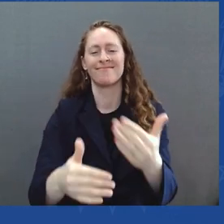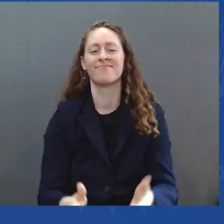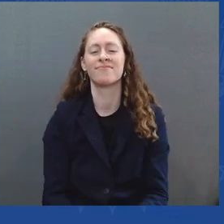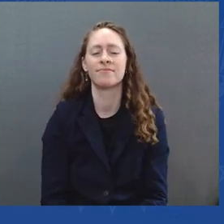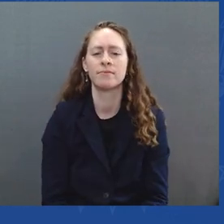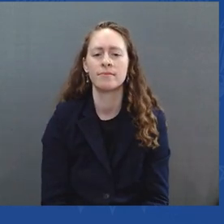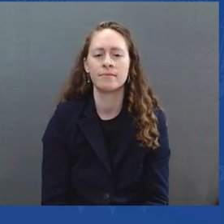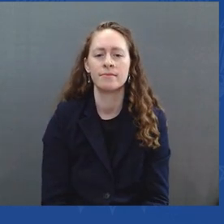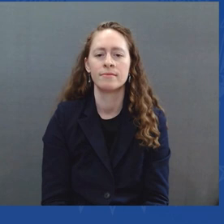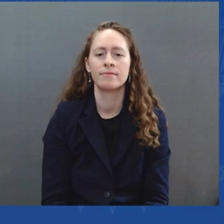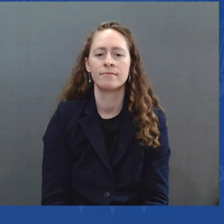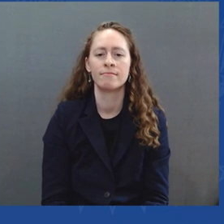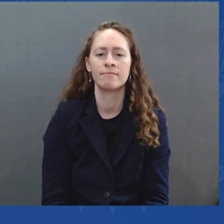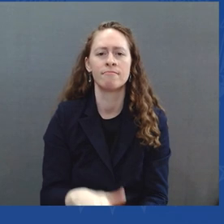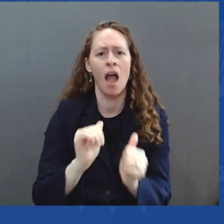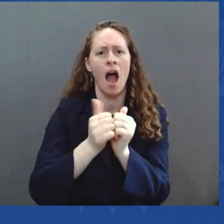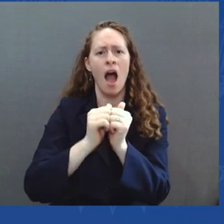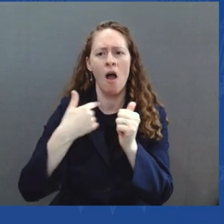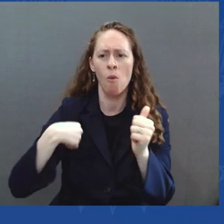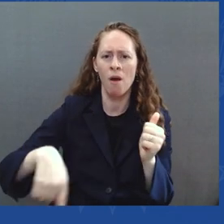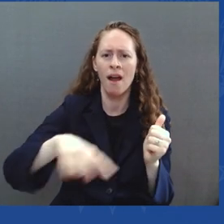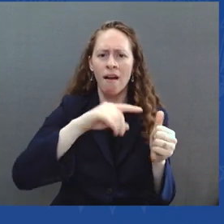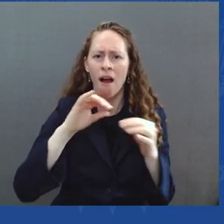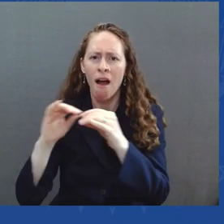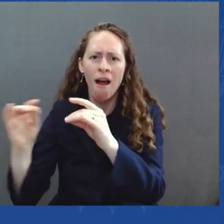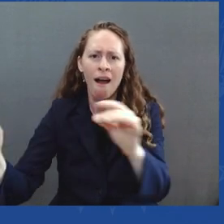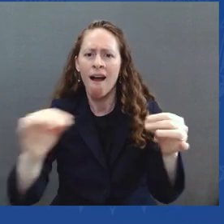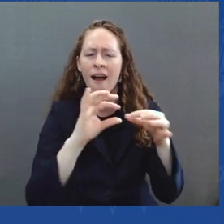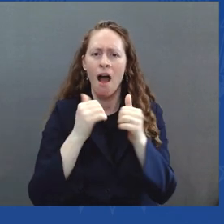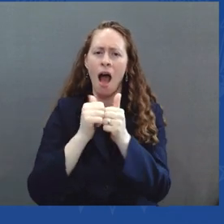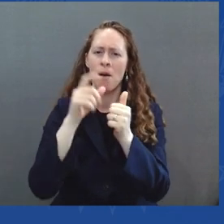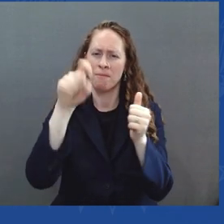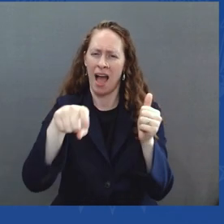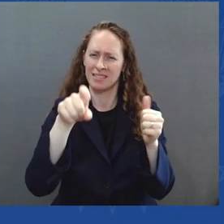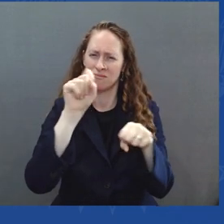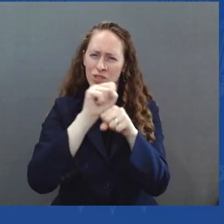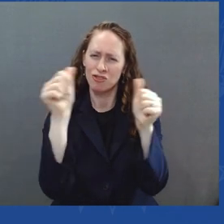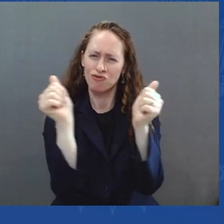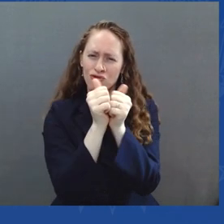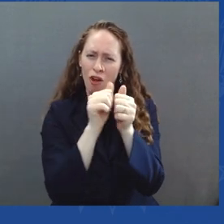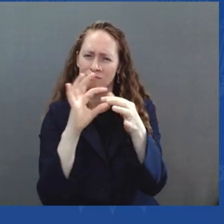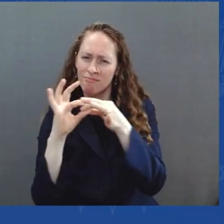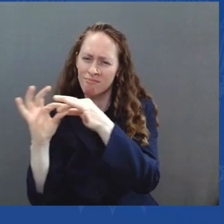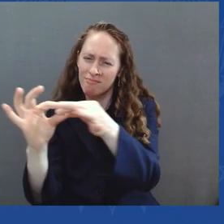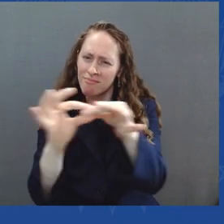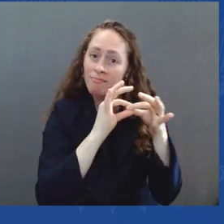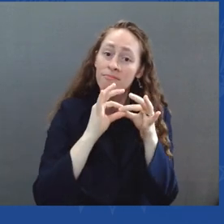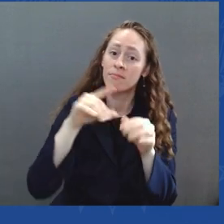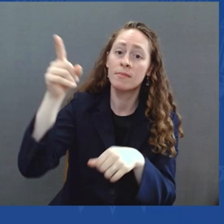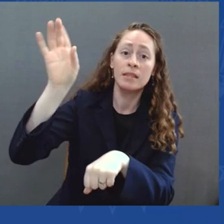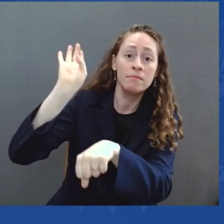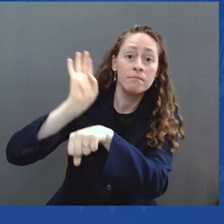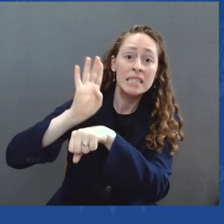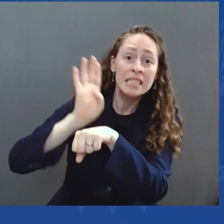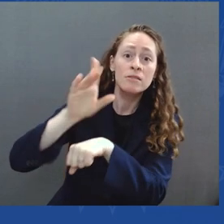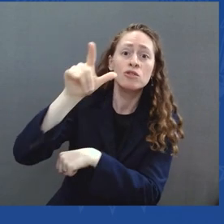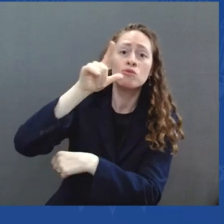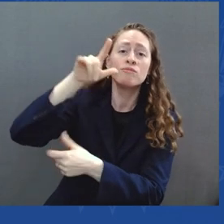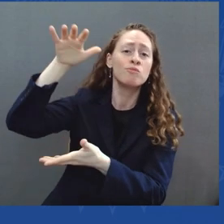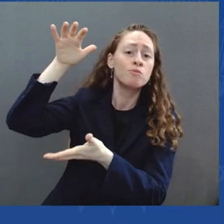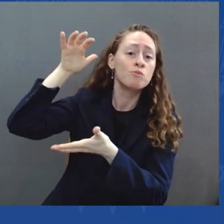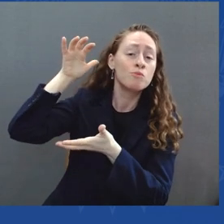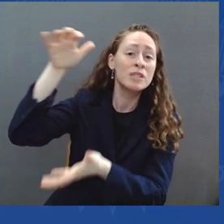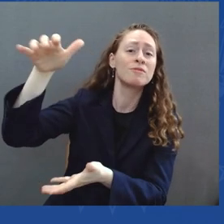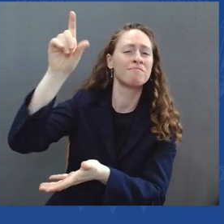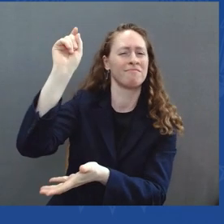to make sure corporations and the super-wealthy begin to pay their fair share. Here's one example. Right now, billionaires, and